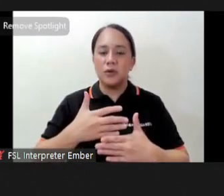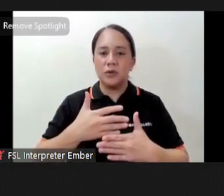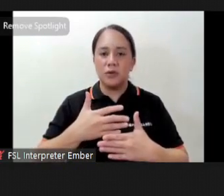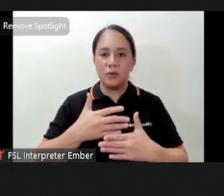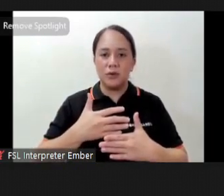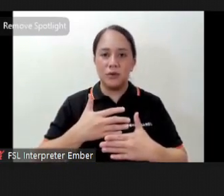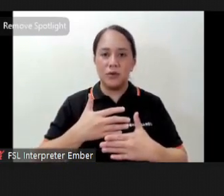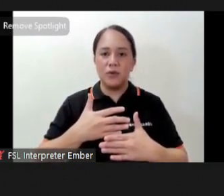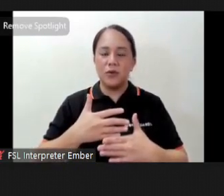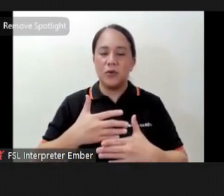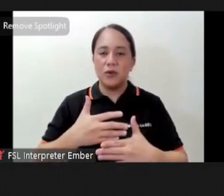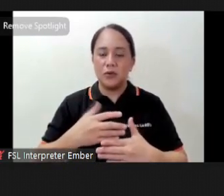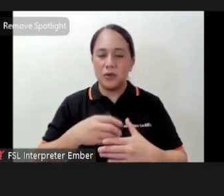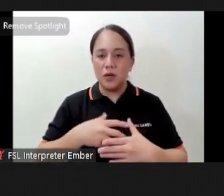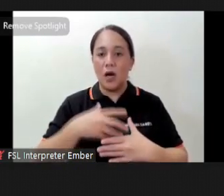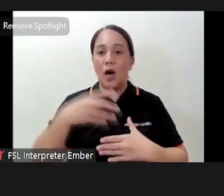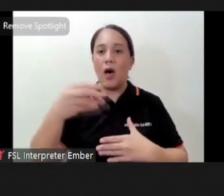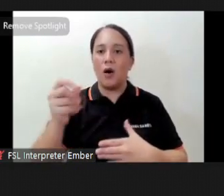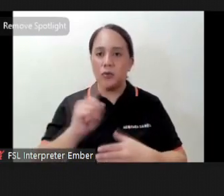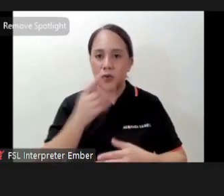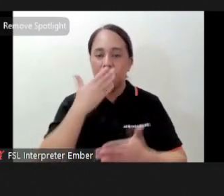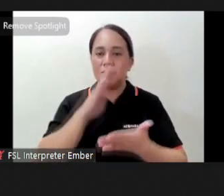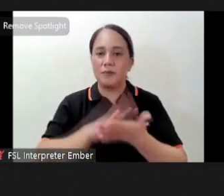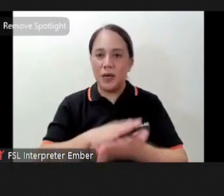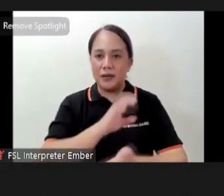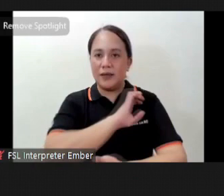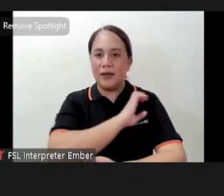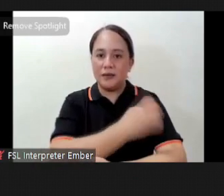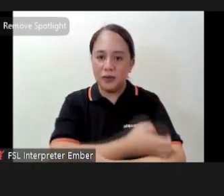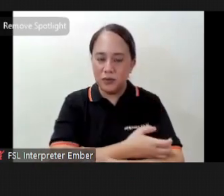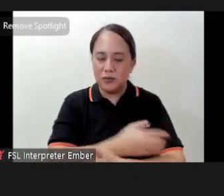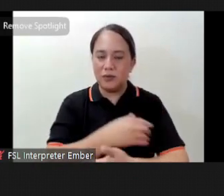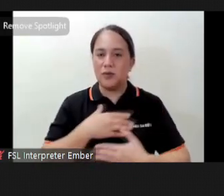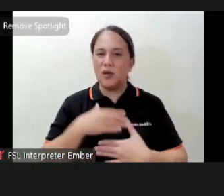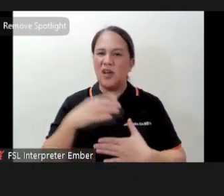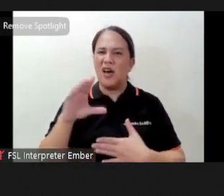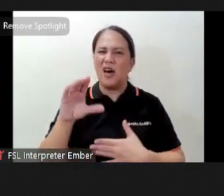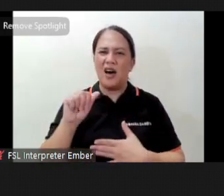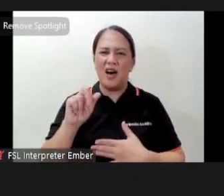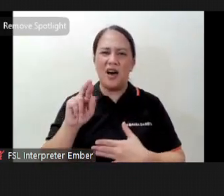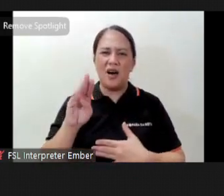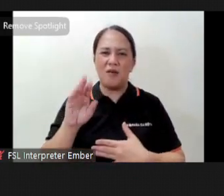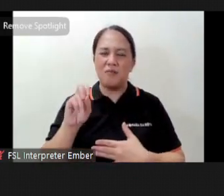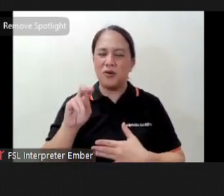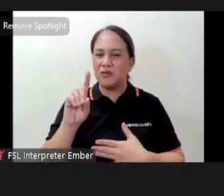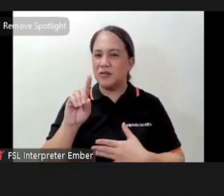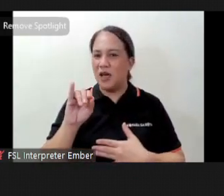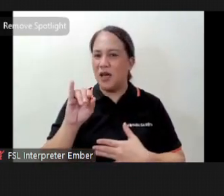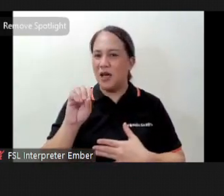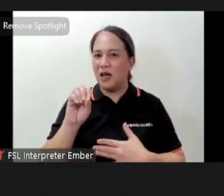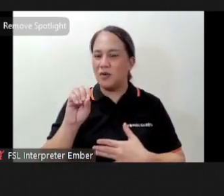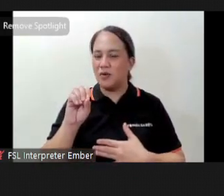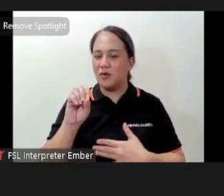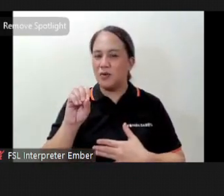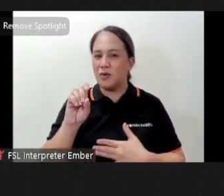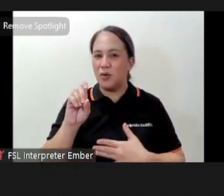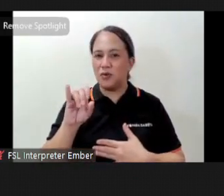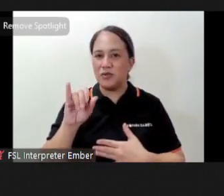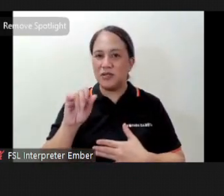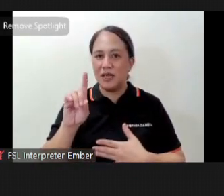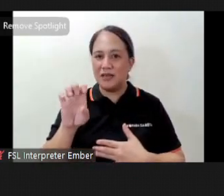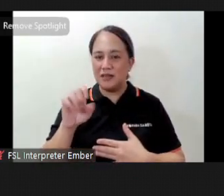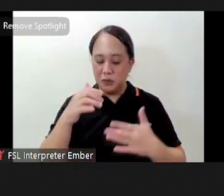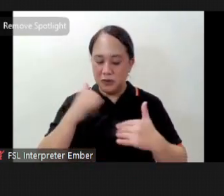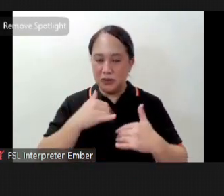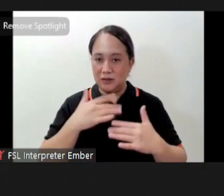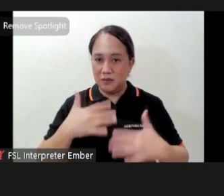bad energies or carbon dioxide na naiiwan sa ating katawan okay and then